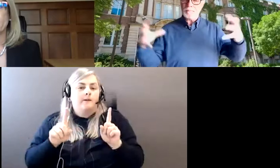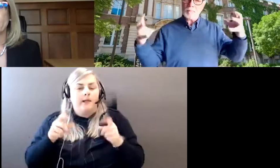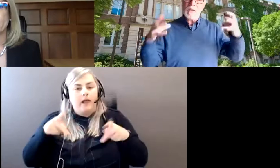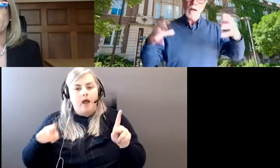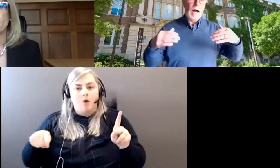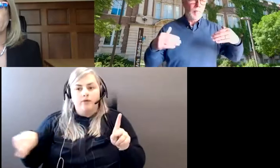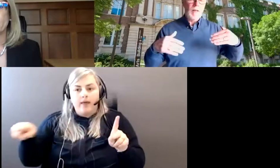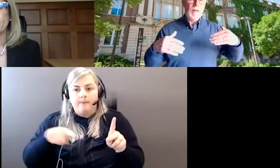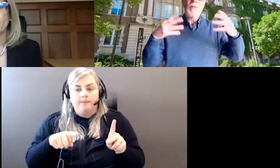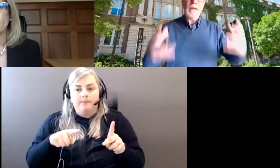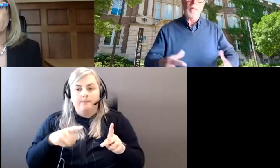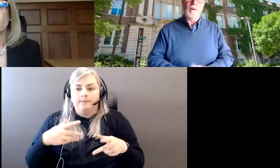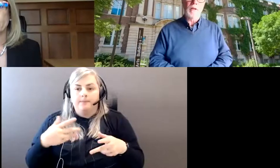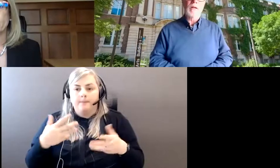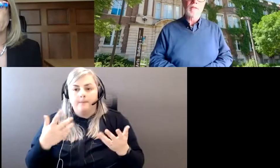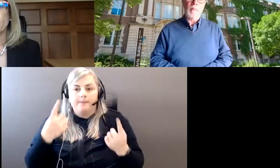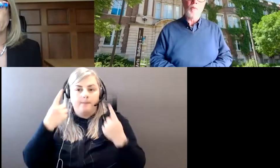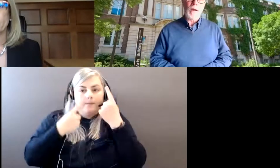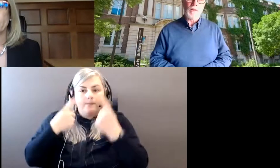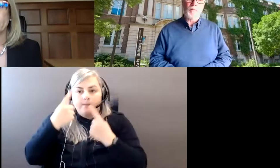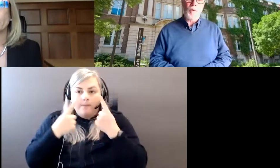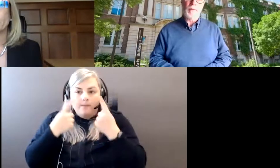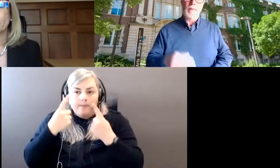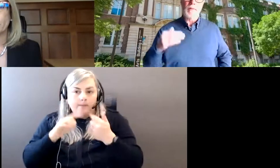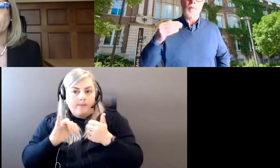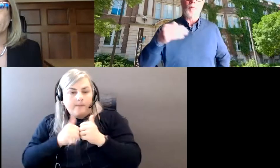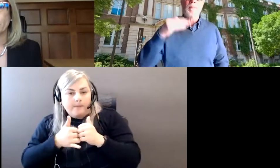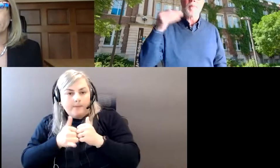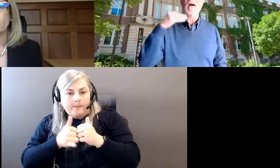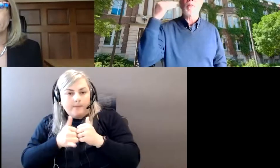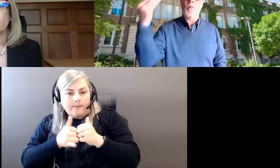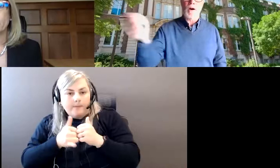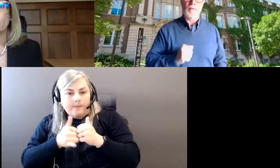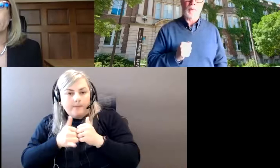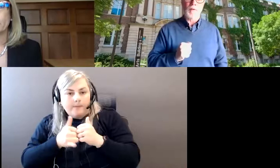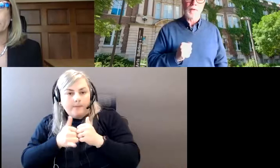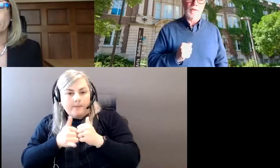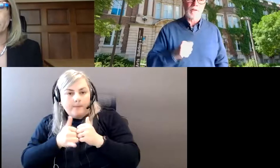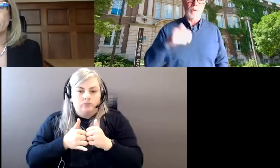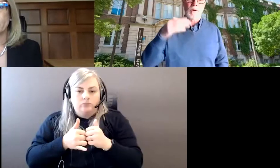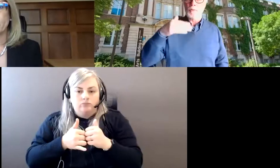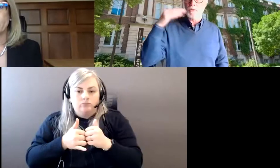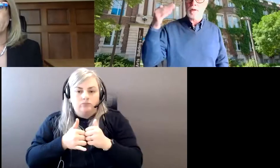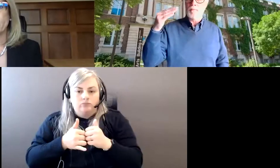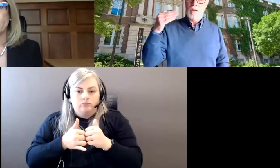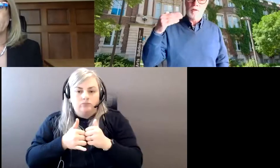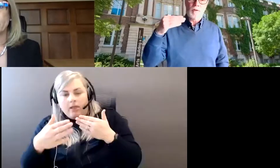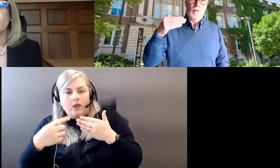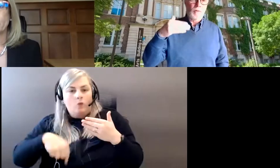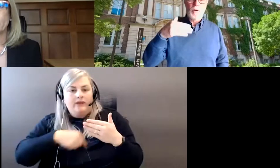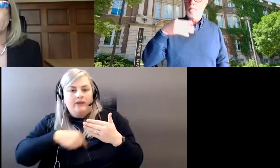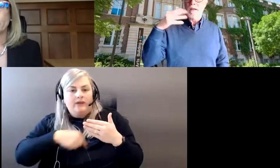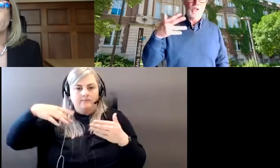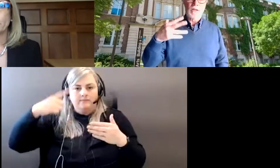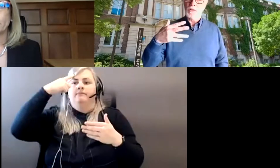um, think about some of the ways forward that, that we maybe haven't thought of previously. So as we're looking to